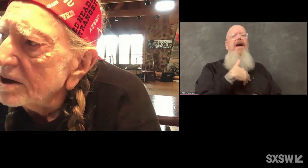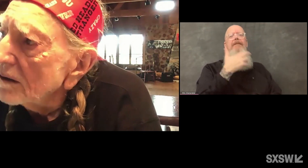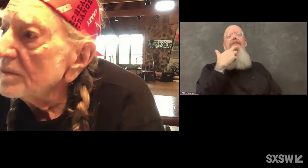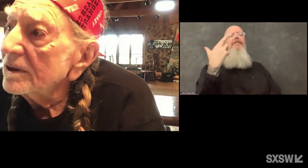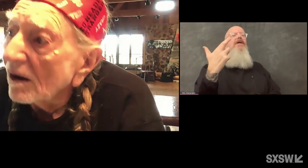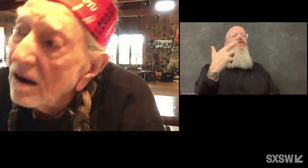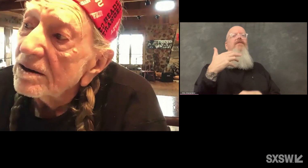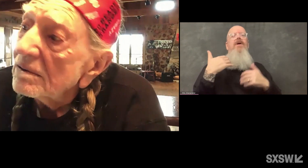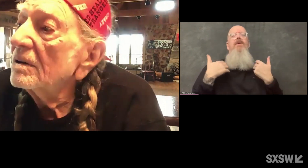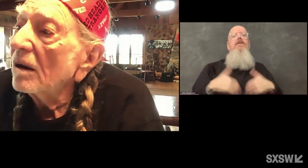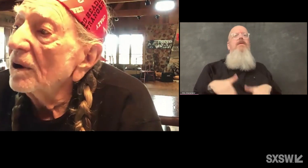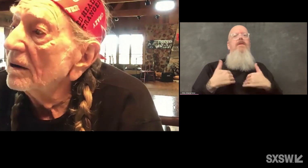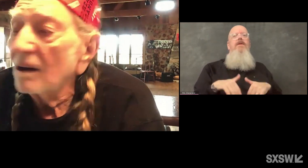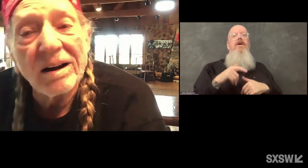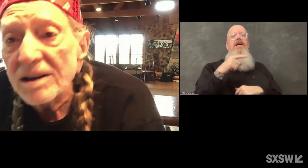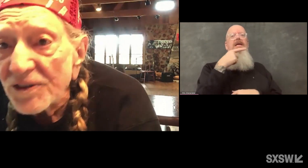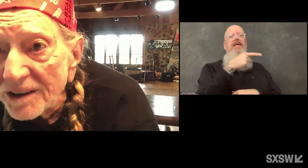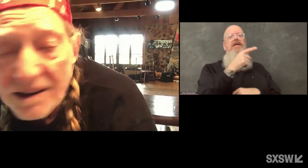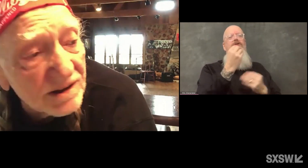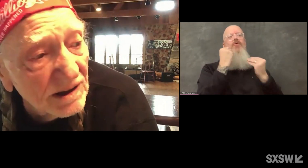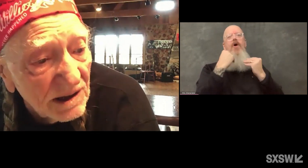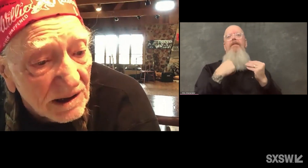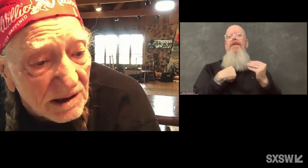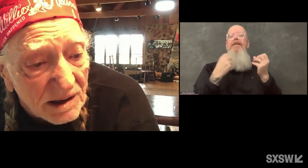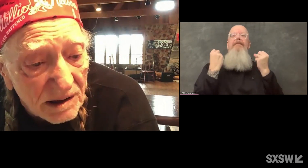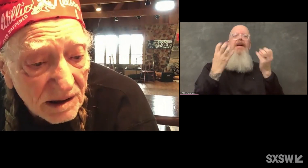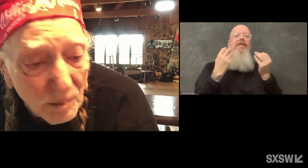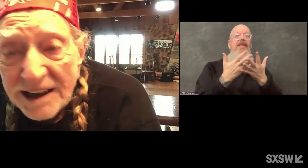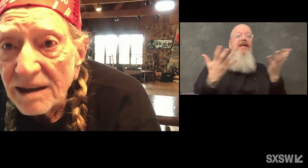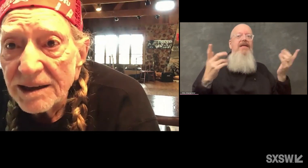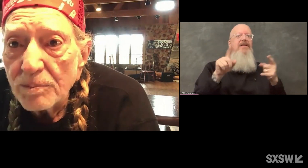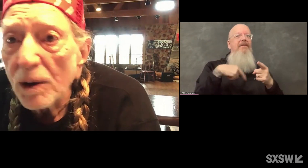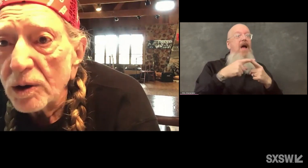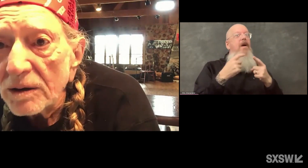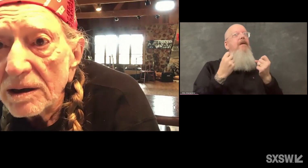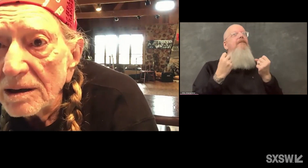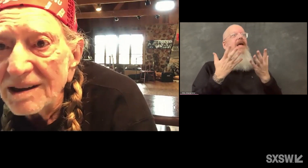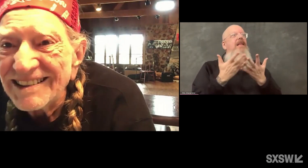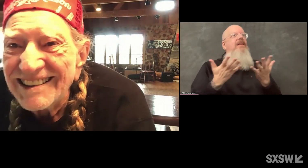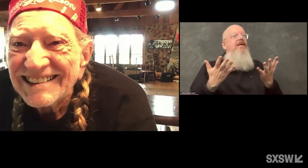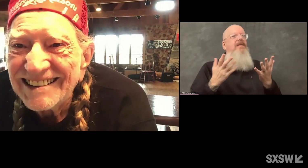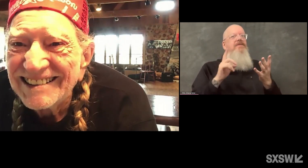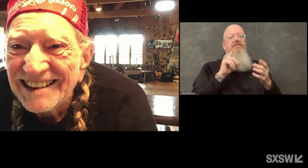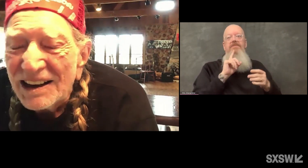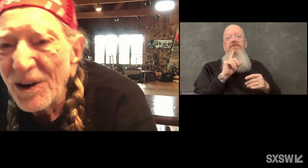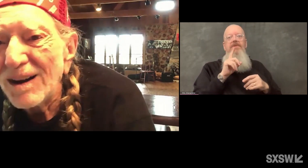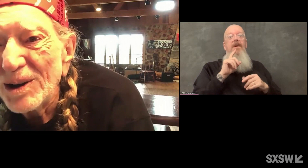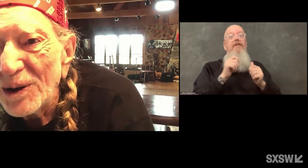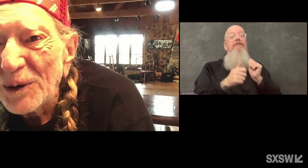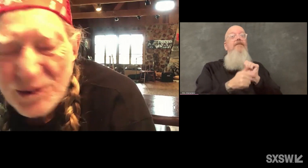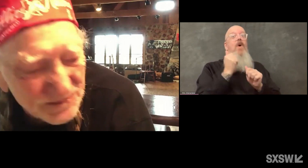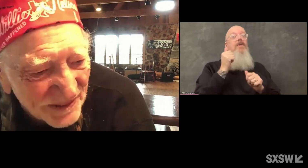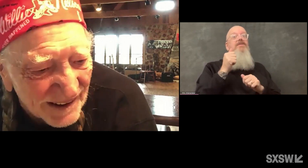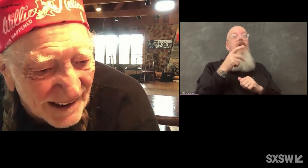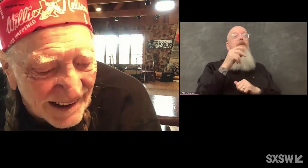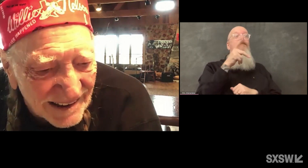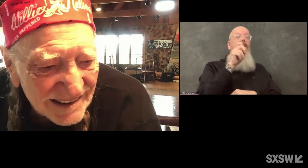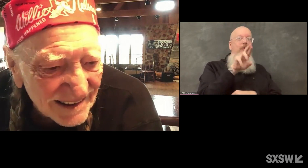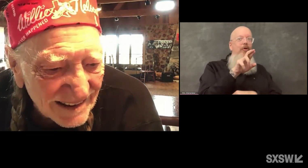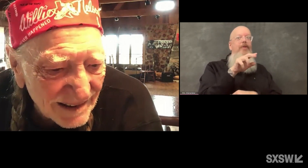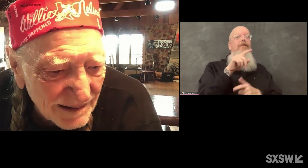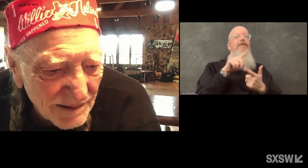He taught me a lot about a lot of things, mainly poker, dominoes.